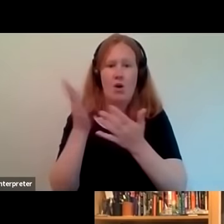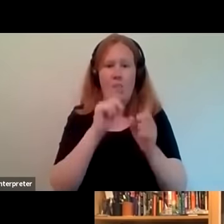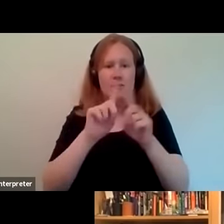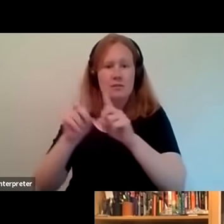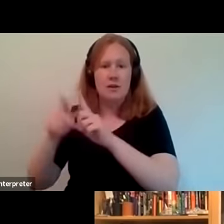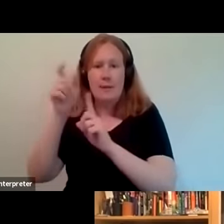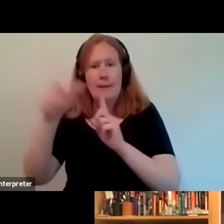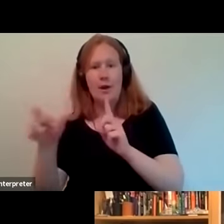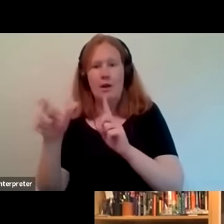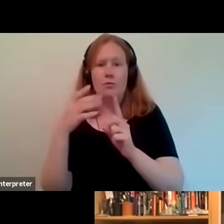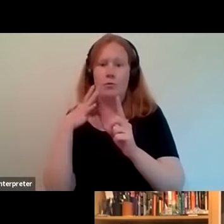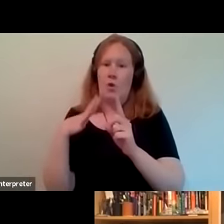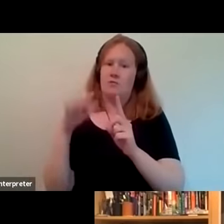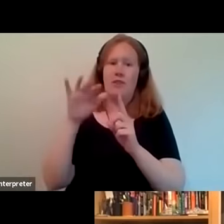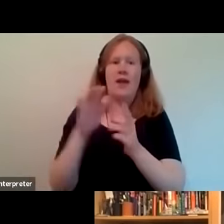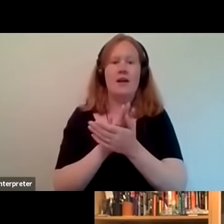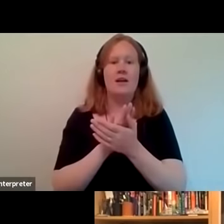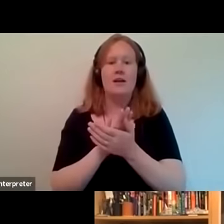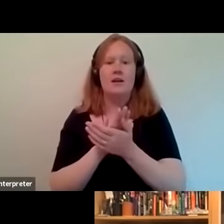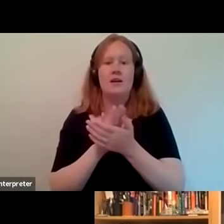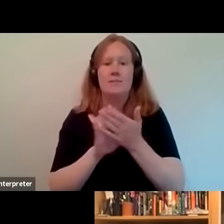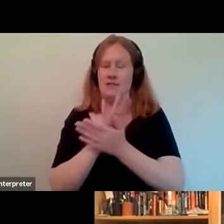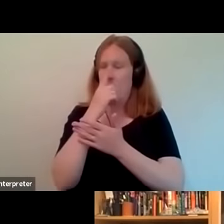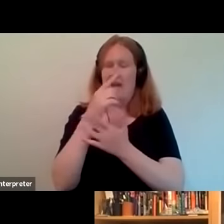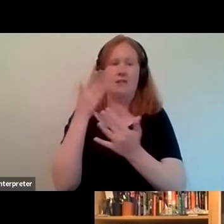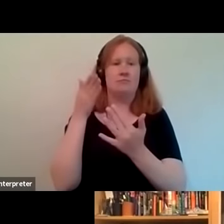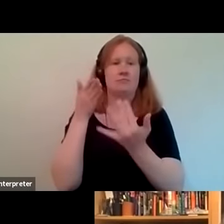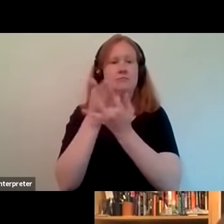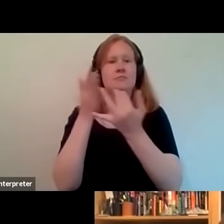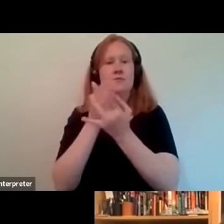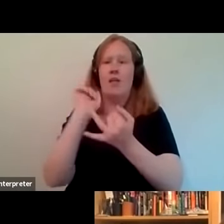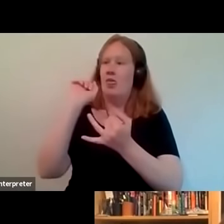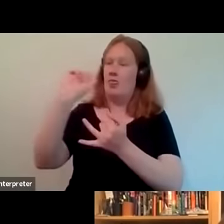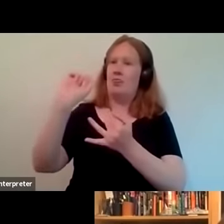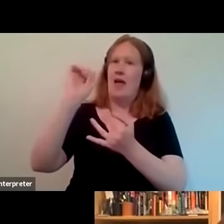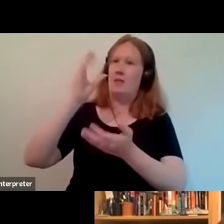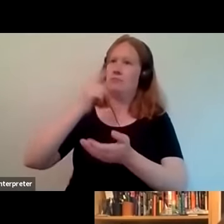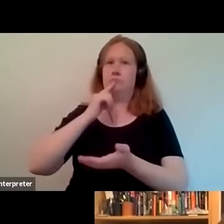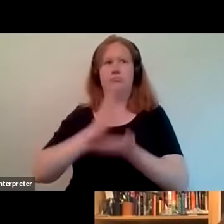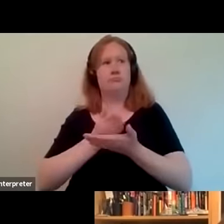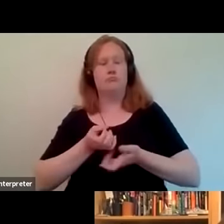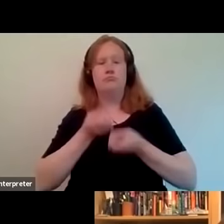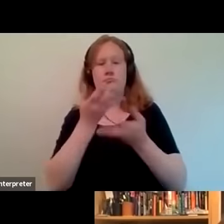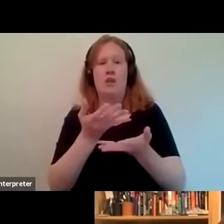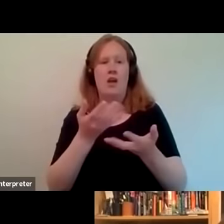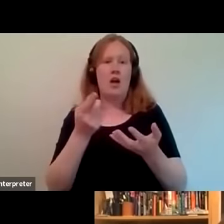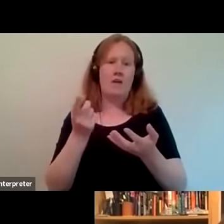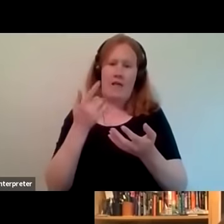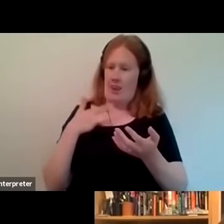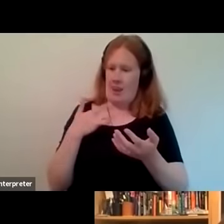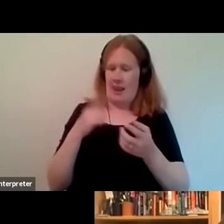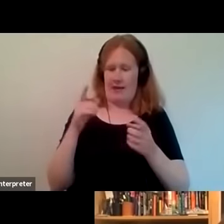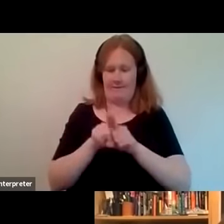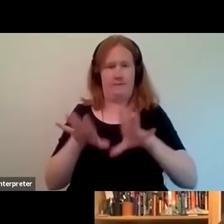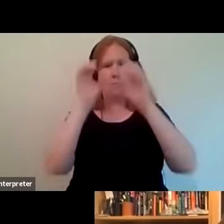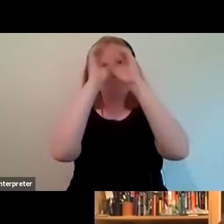trojan session musician they can all hear their testimonies of what life was like and how they really sort of laid the foundations for changing